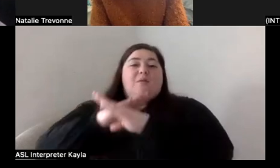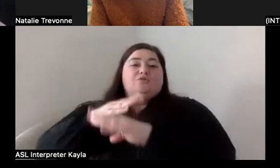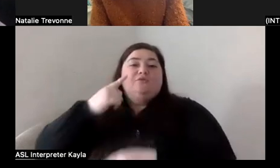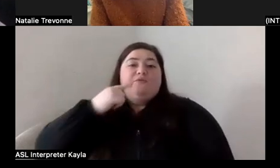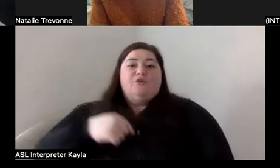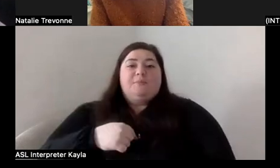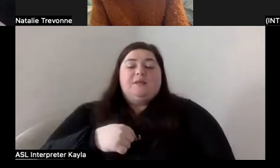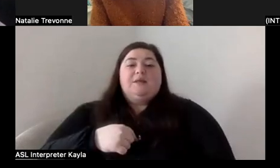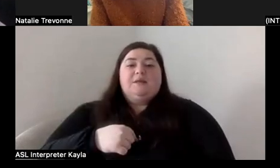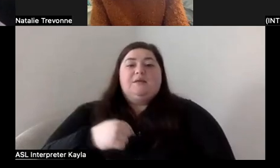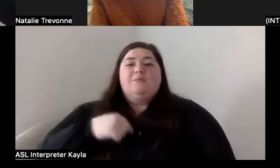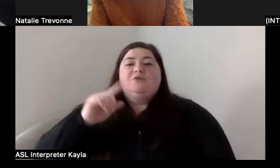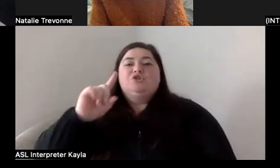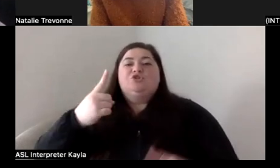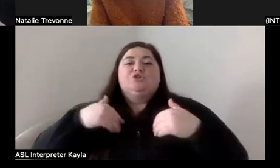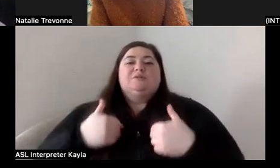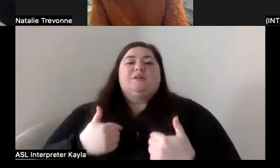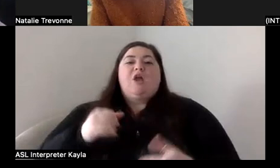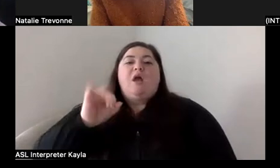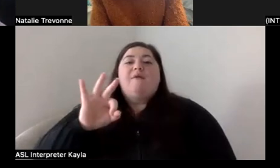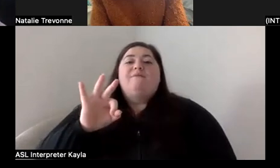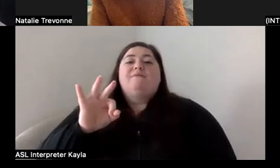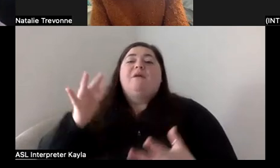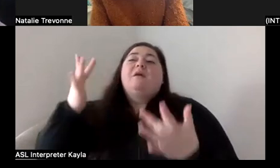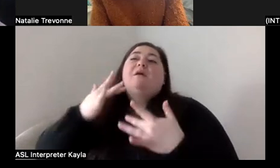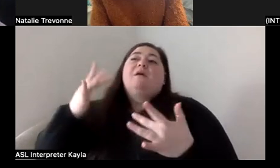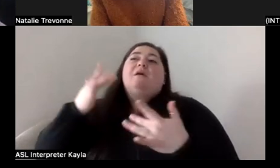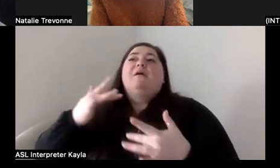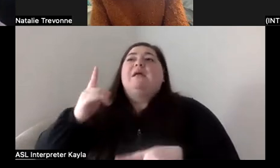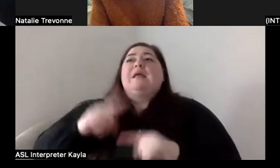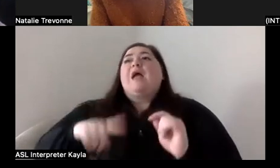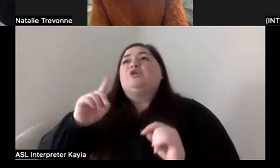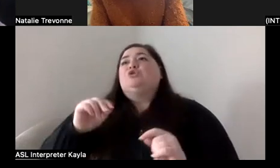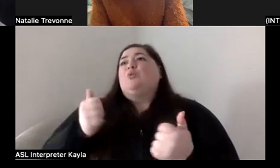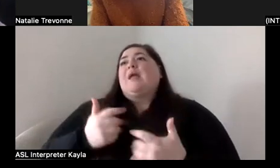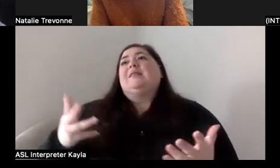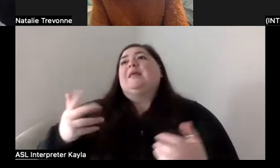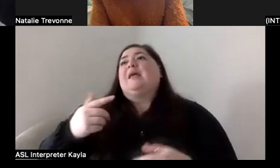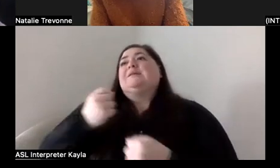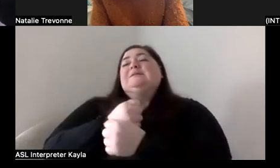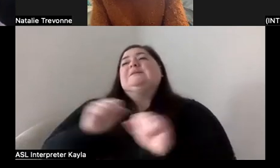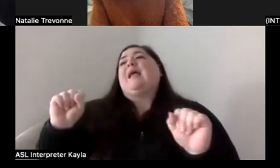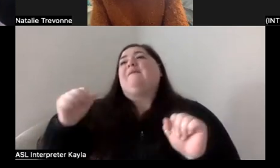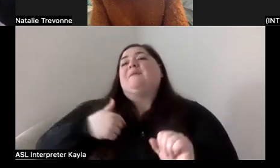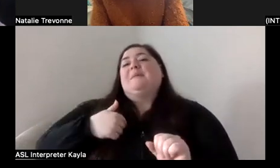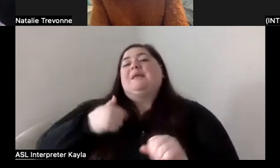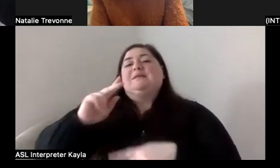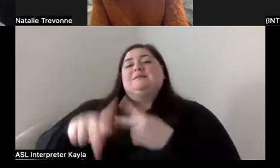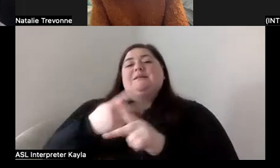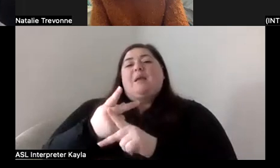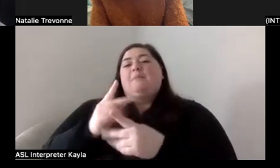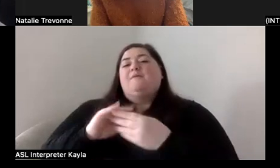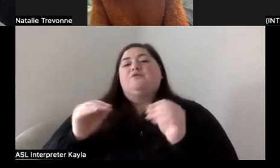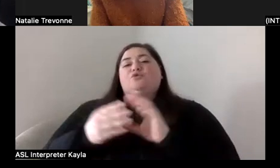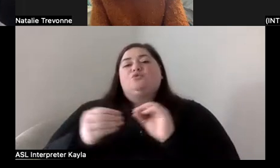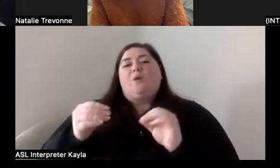I'm just tired of the helpless, hopeless, we can't do anything, need to be saved type of storylines that are